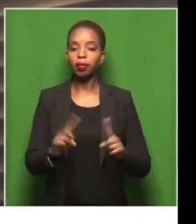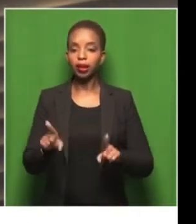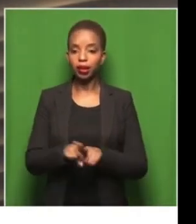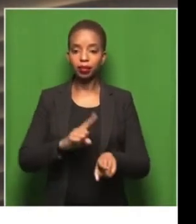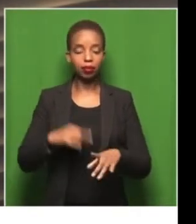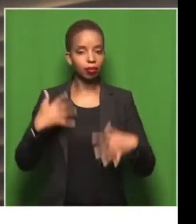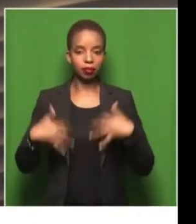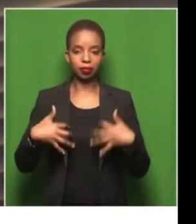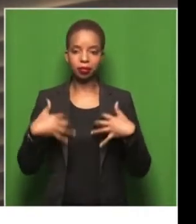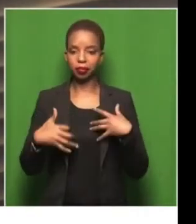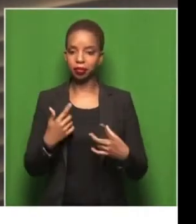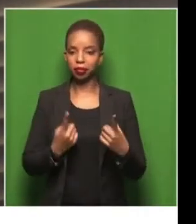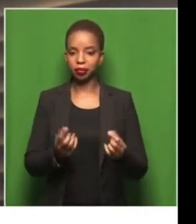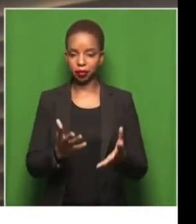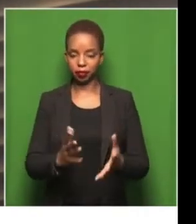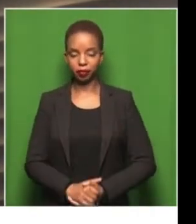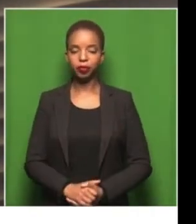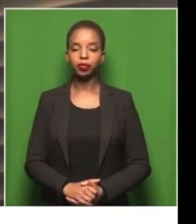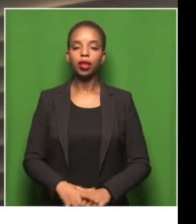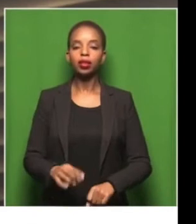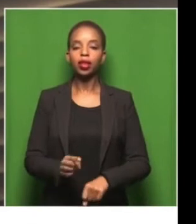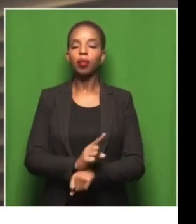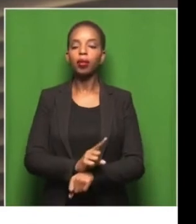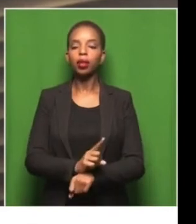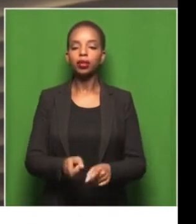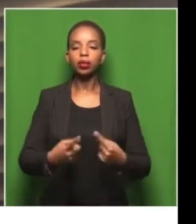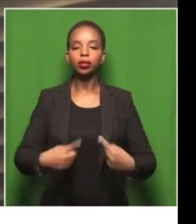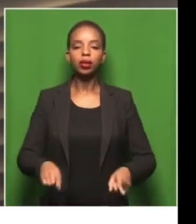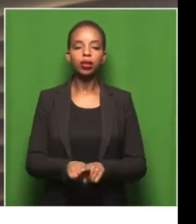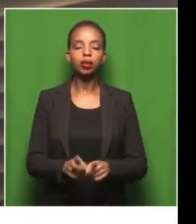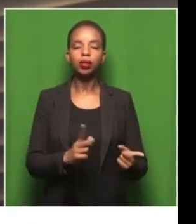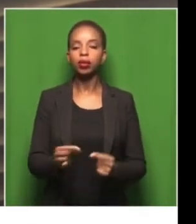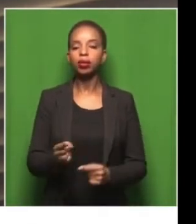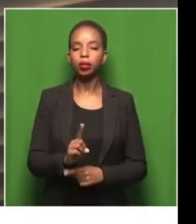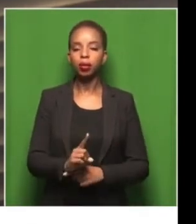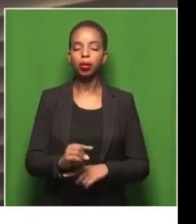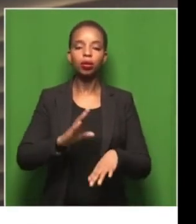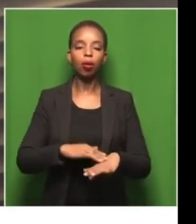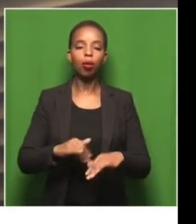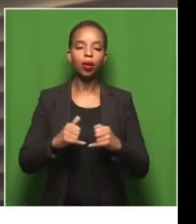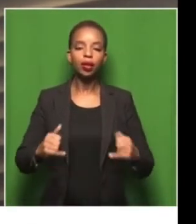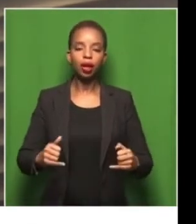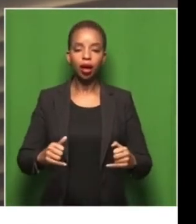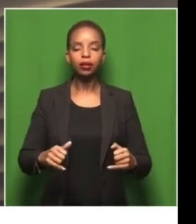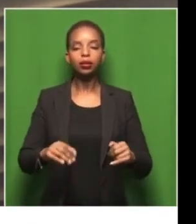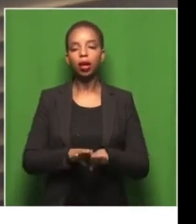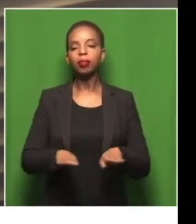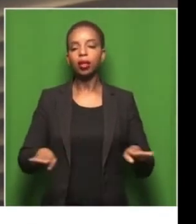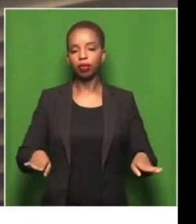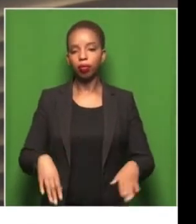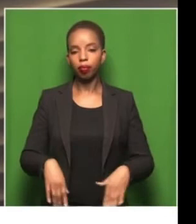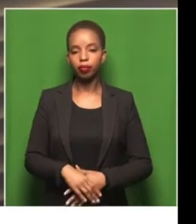And at the moment, we were running an online platform, because